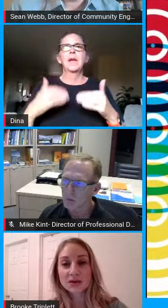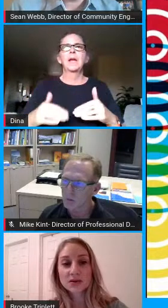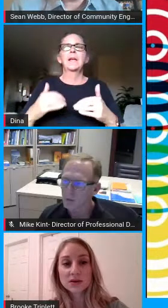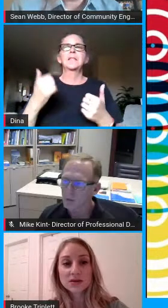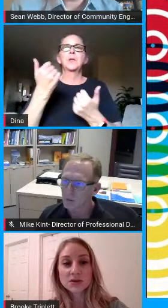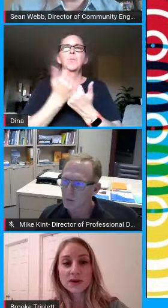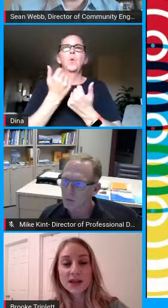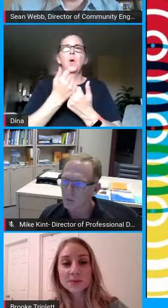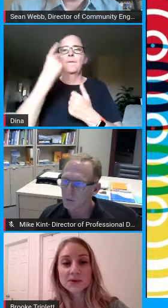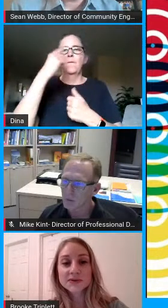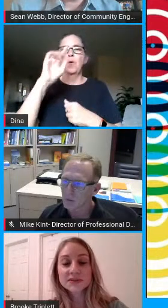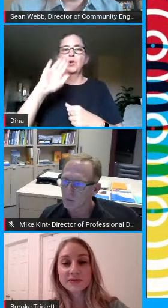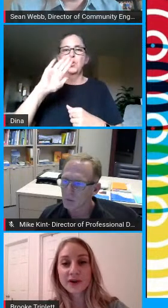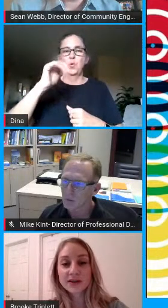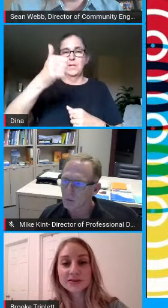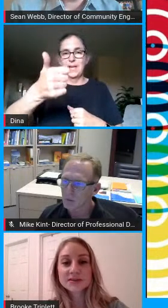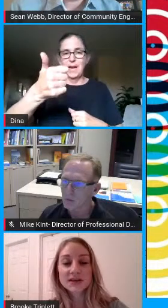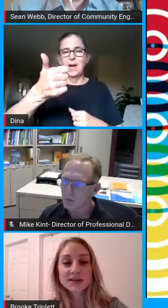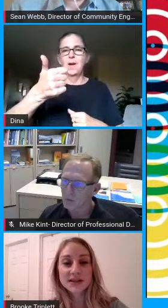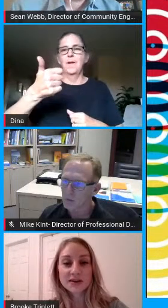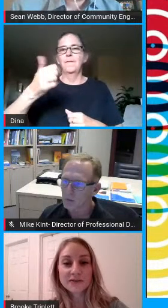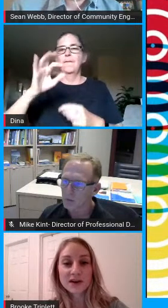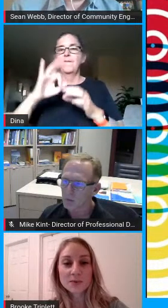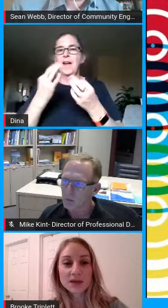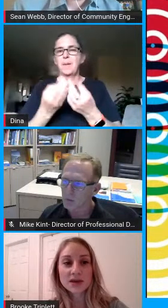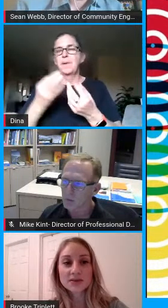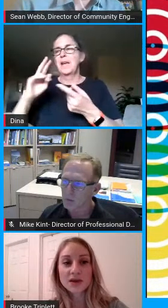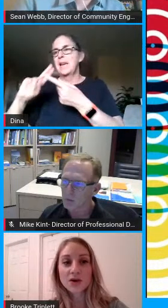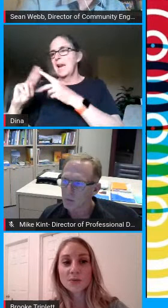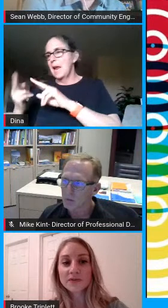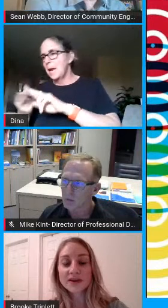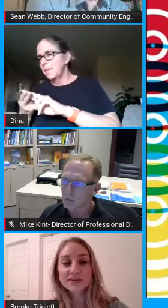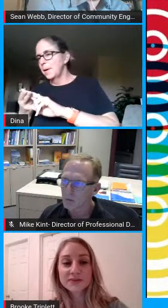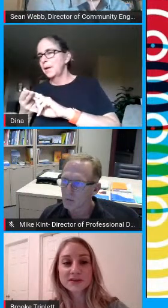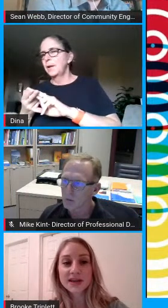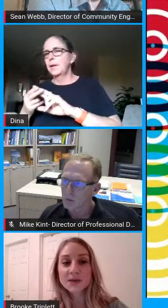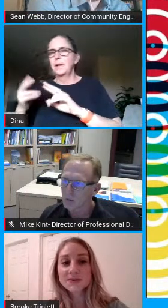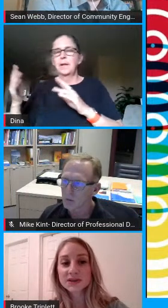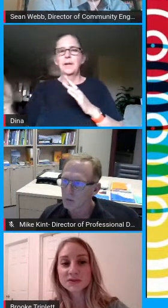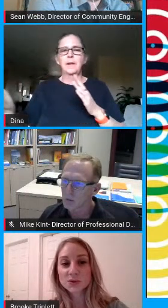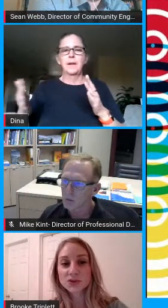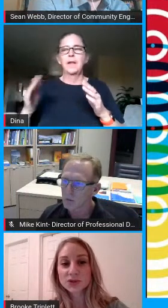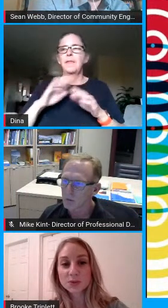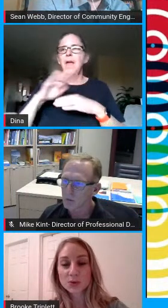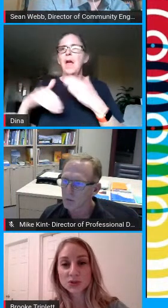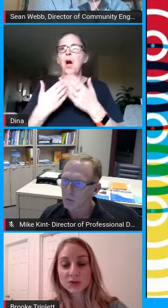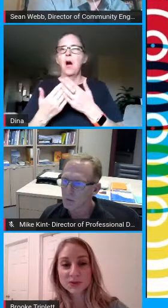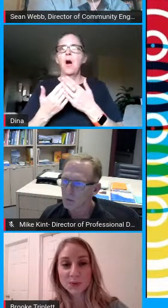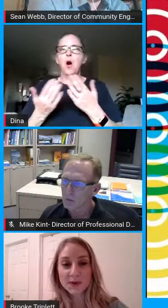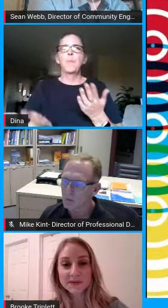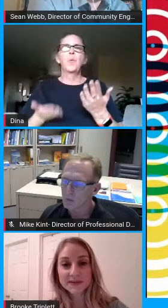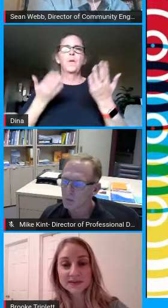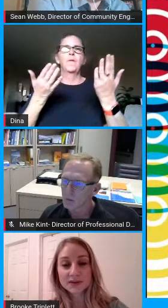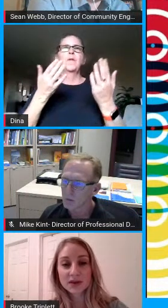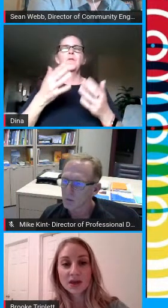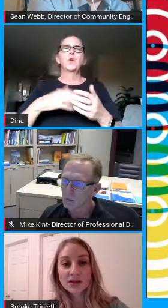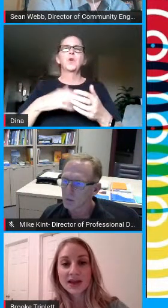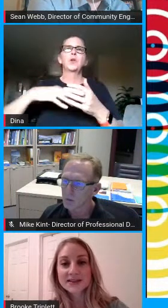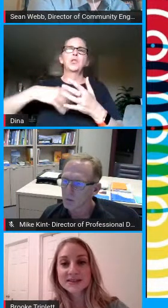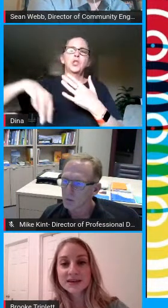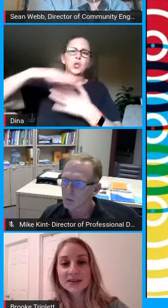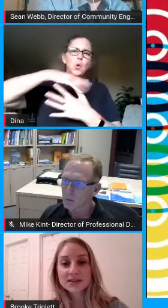your family so neighbors friends extended family they all provide different types of social and emotional supports